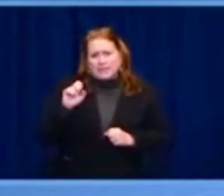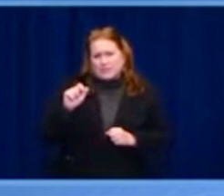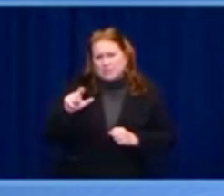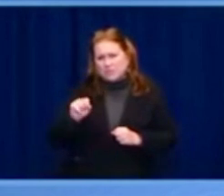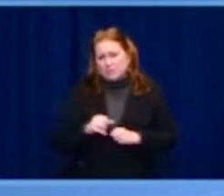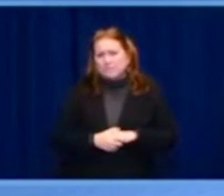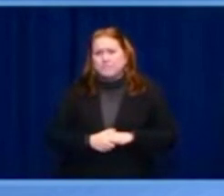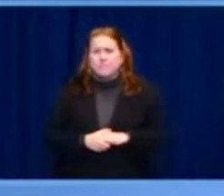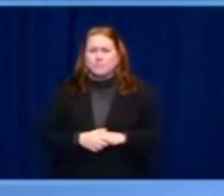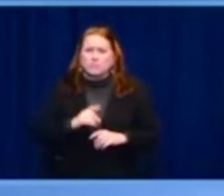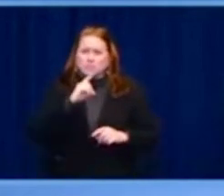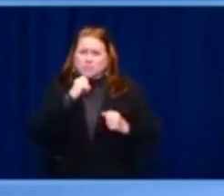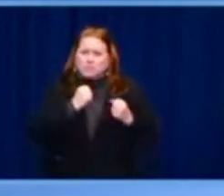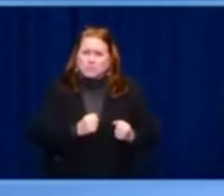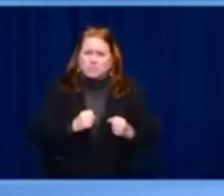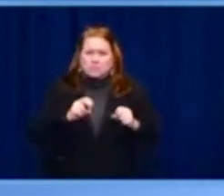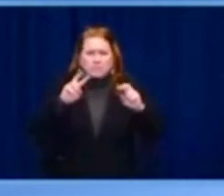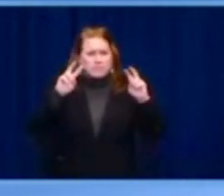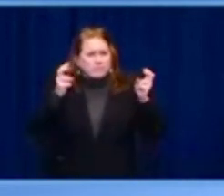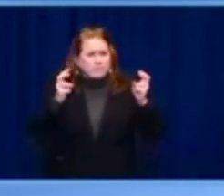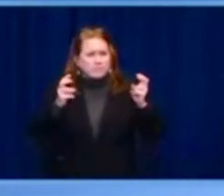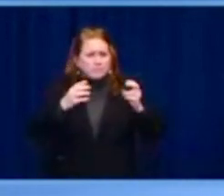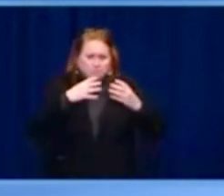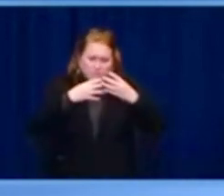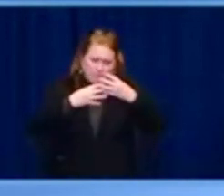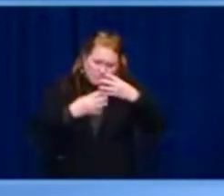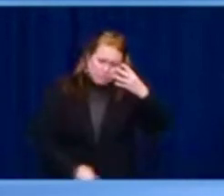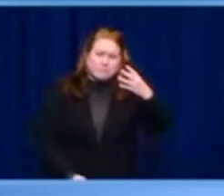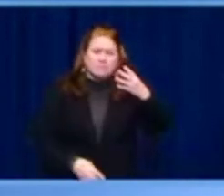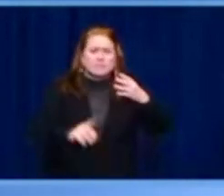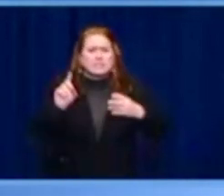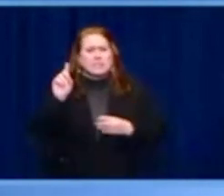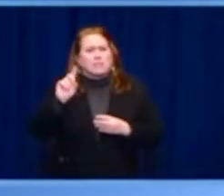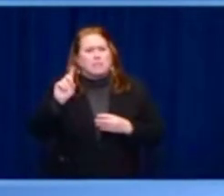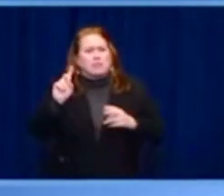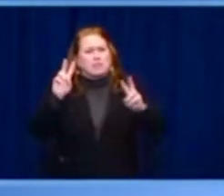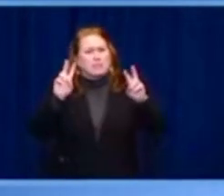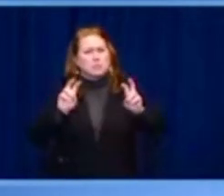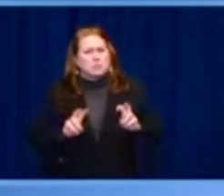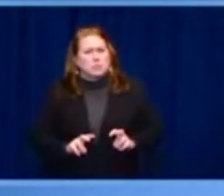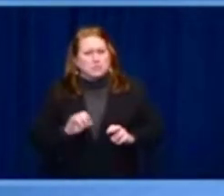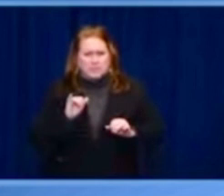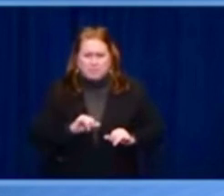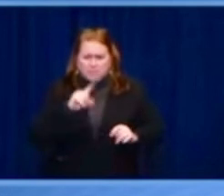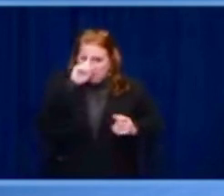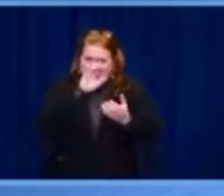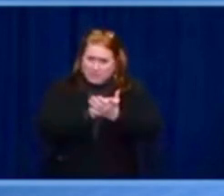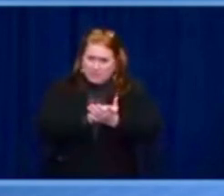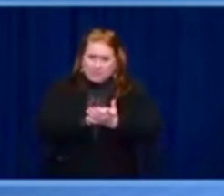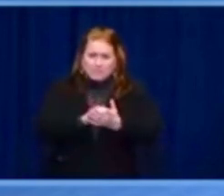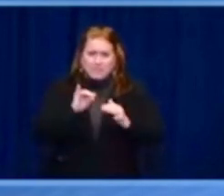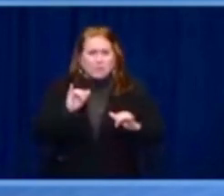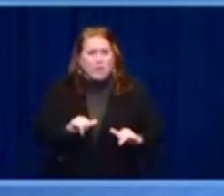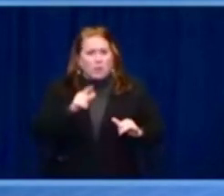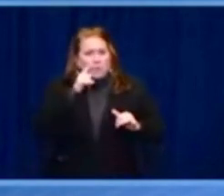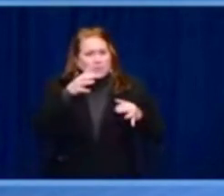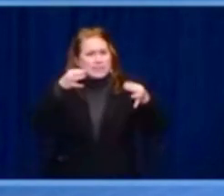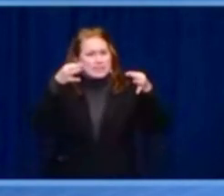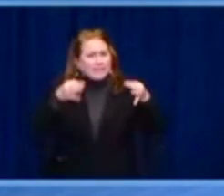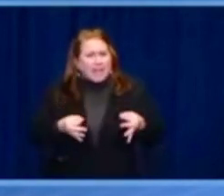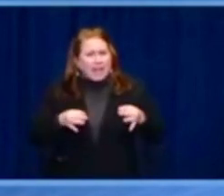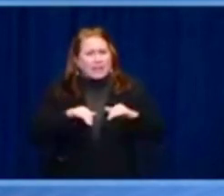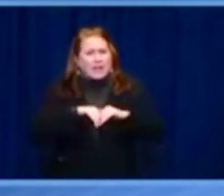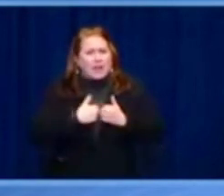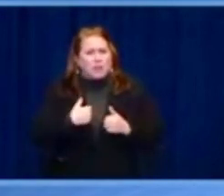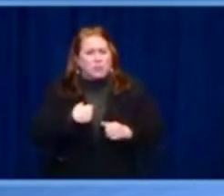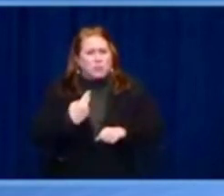people who refuse to stand silent at attempts to erode their rights. All, all, of us are making the choice